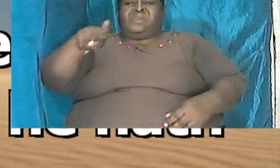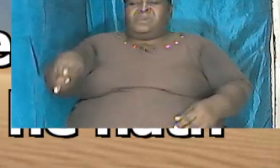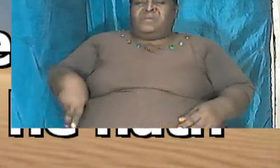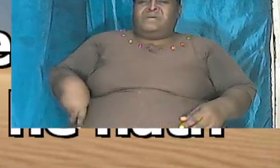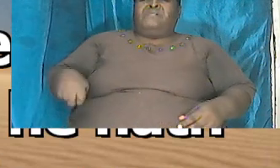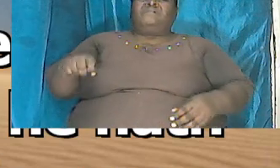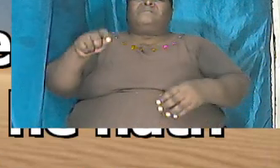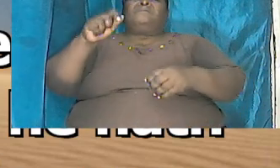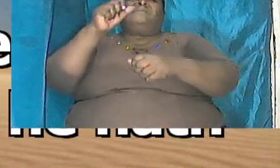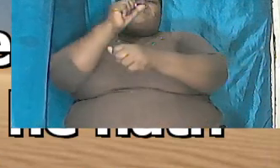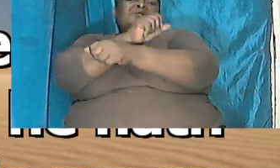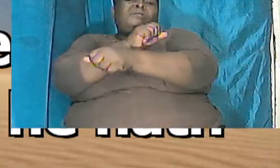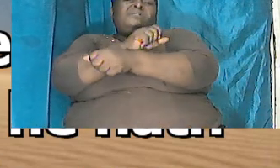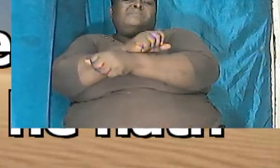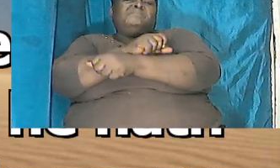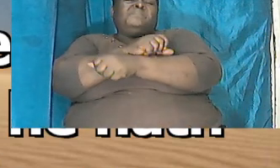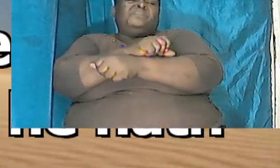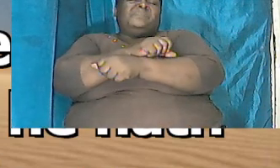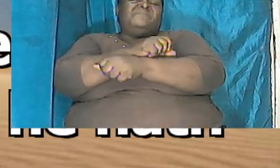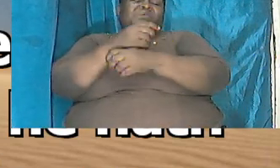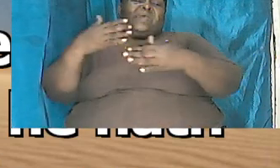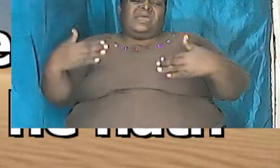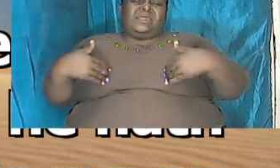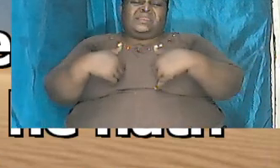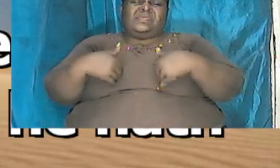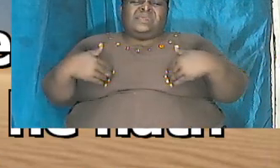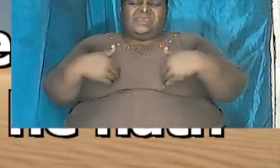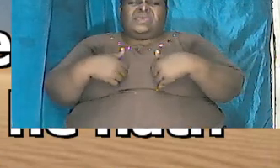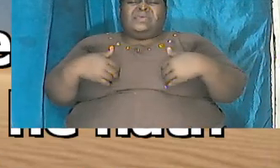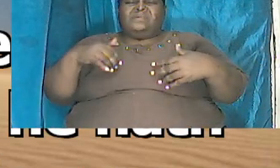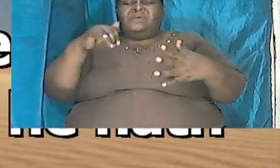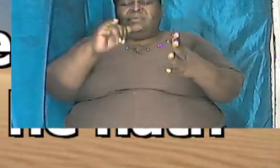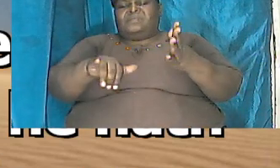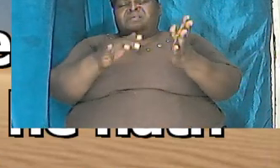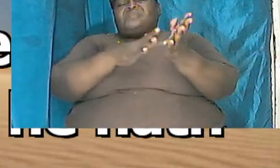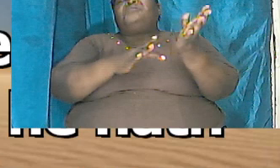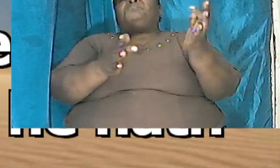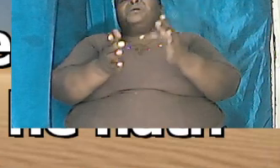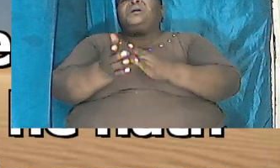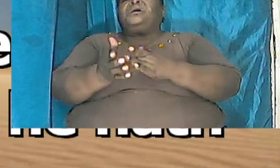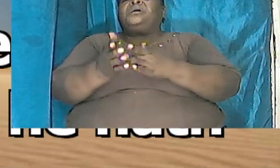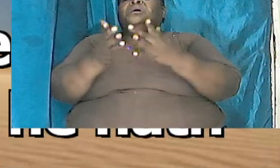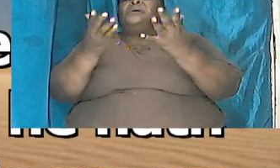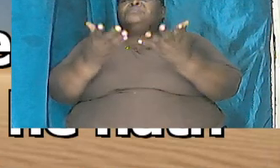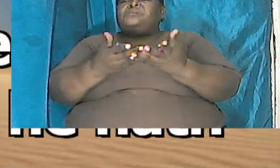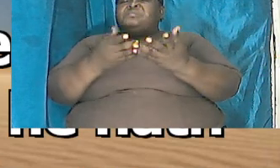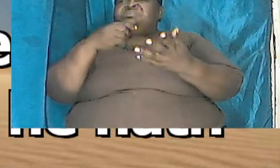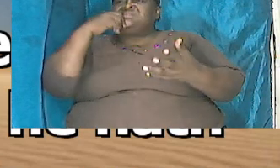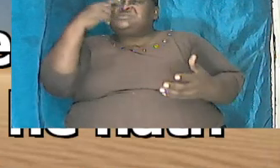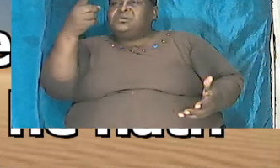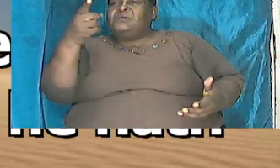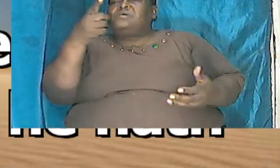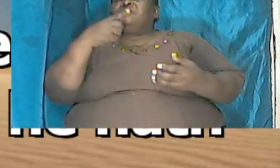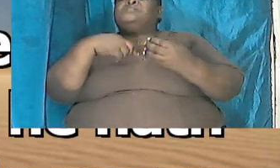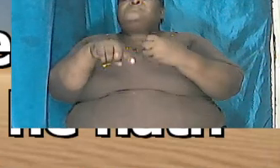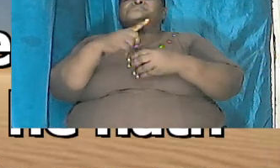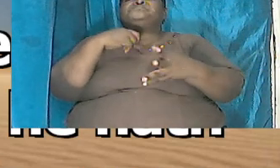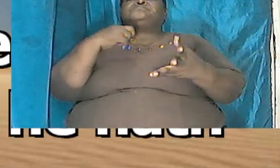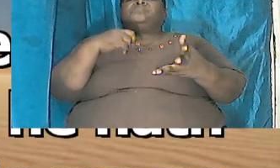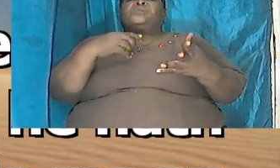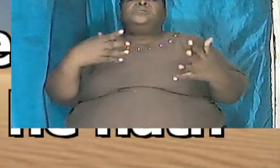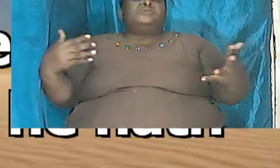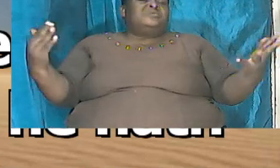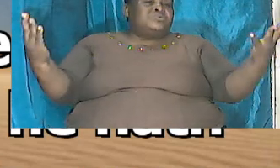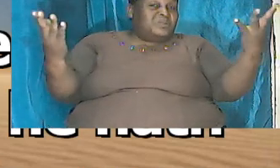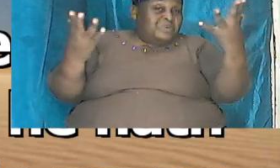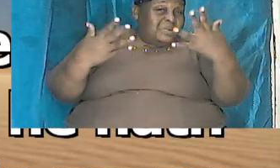of that beast that the bible is describing so here it